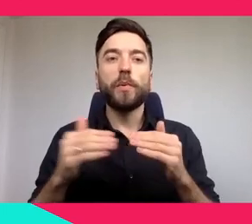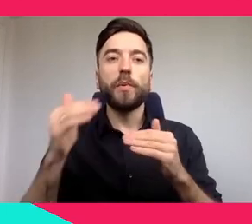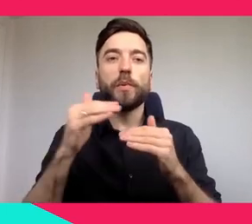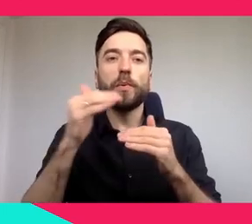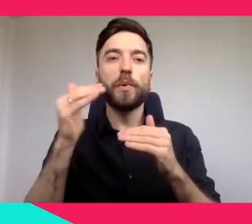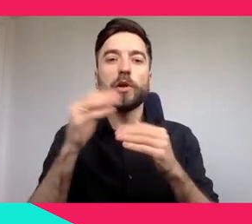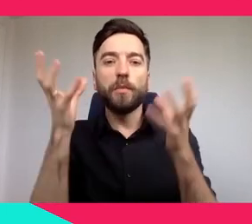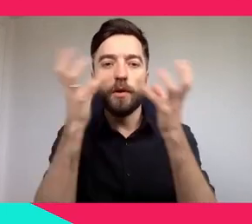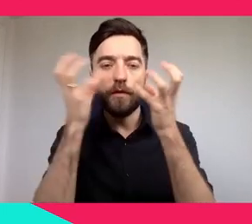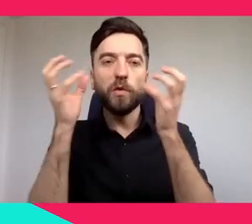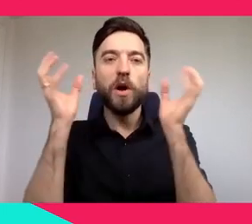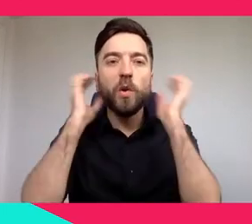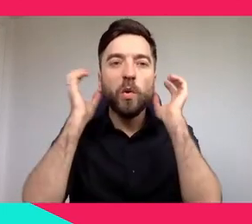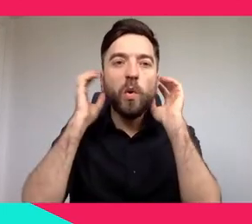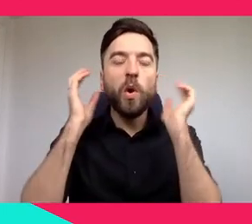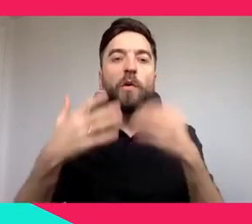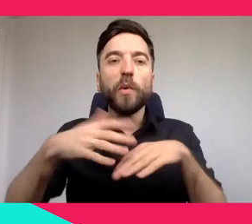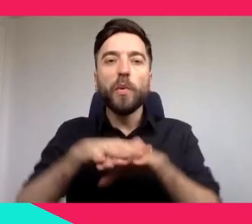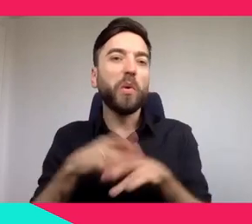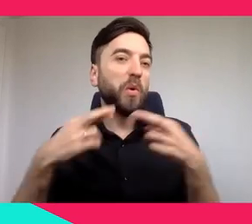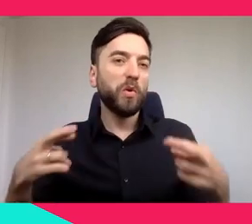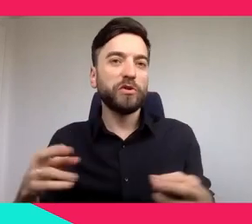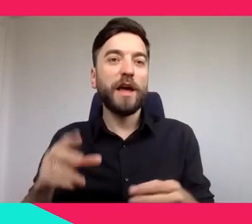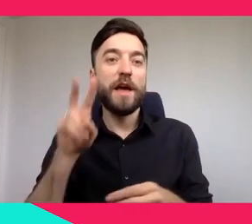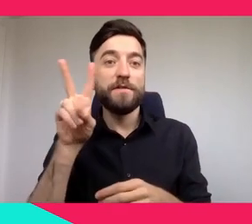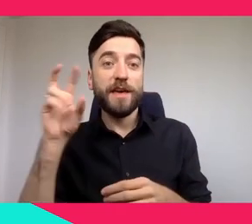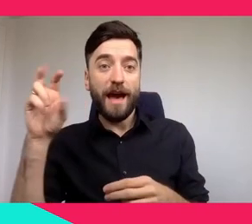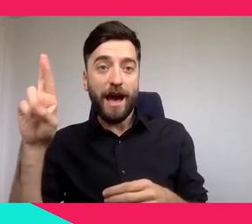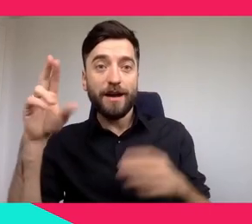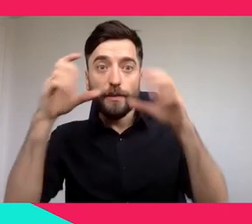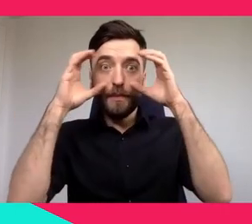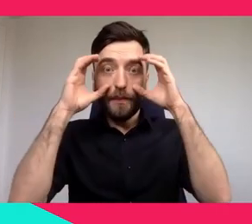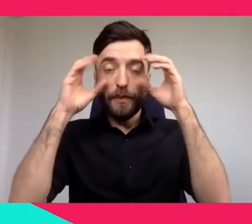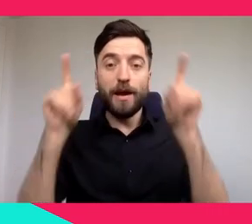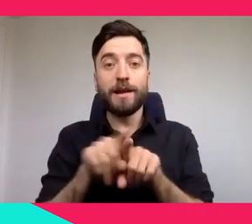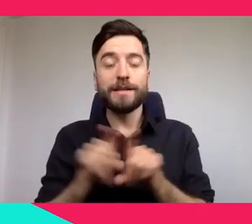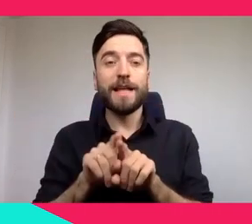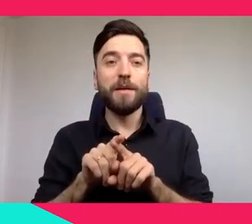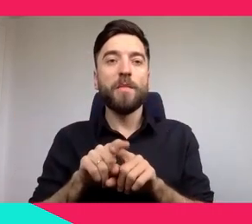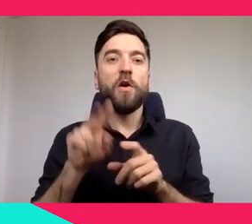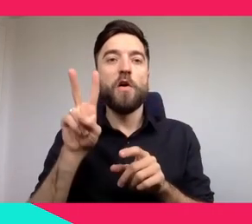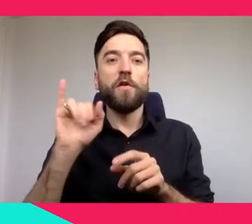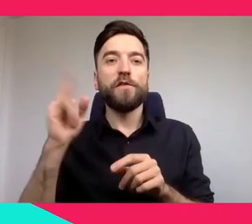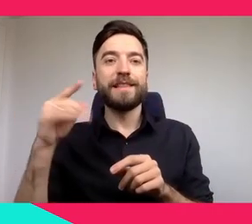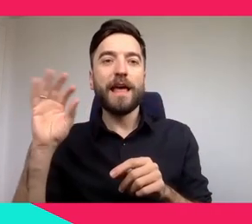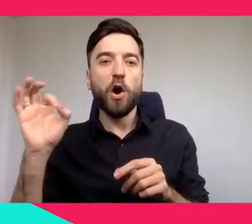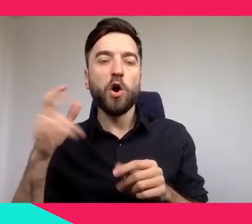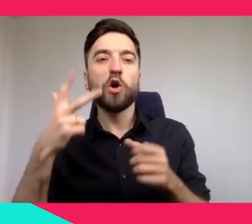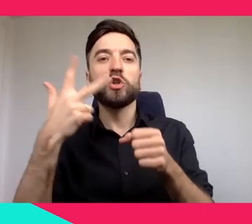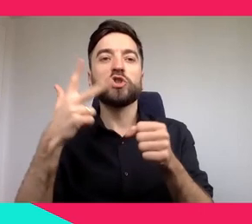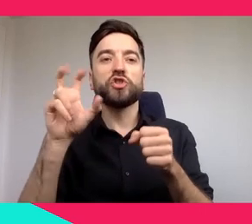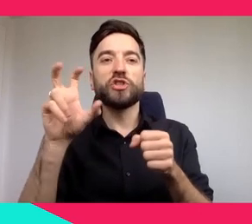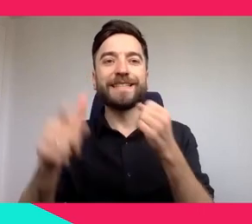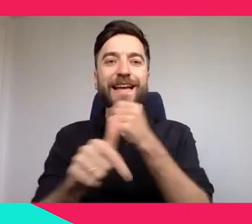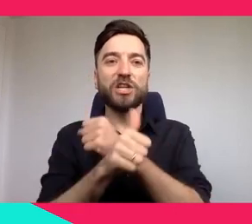worldwide. Another example is a project called The Enemy. It's also a